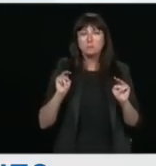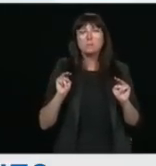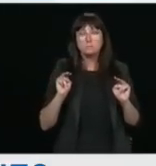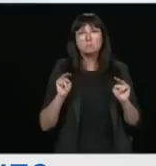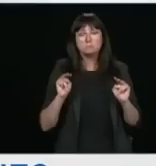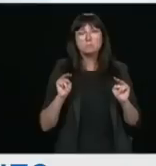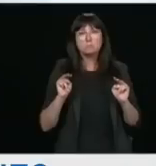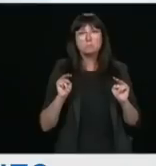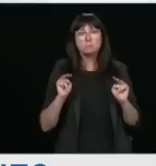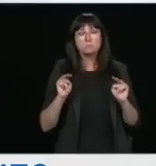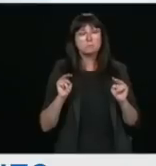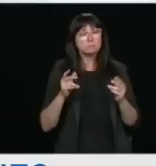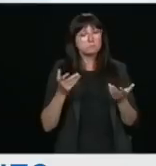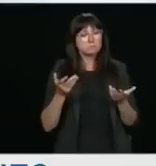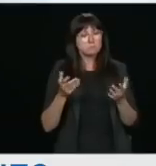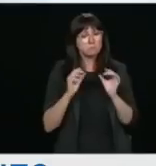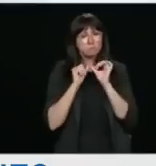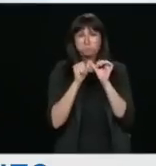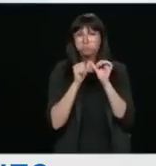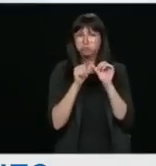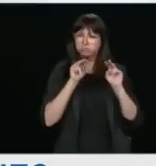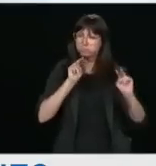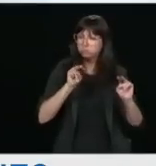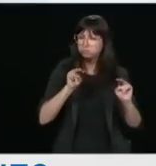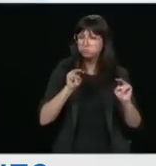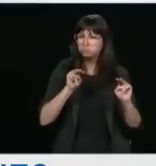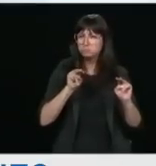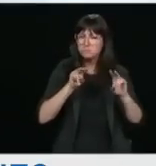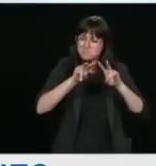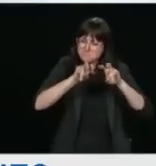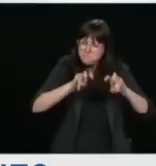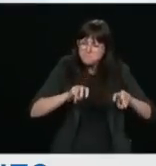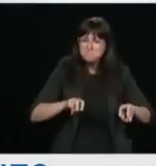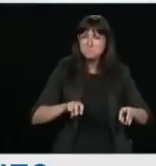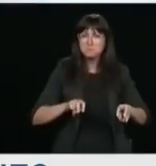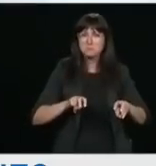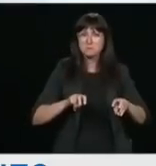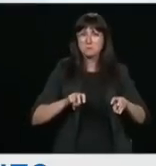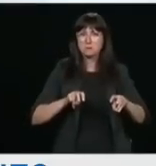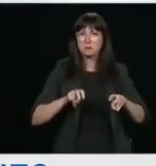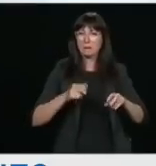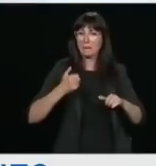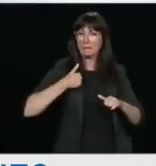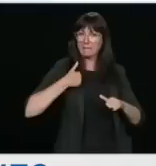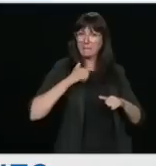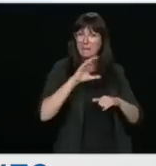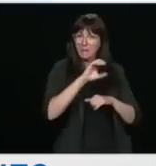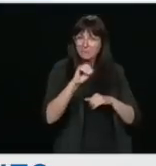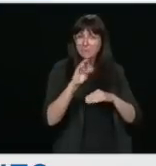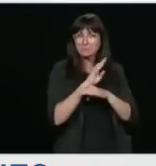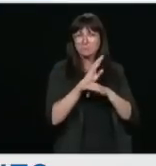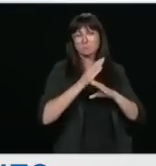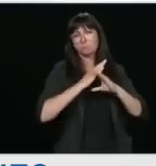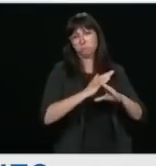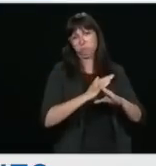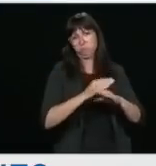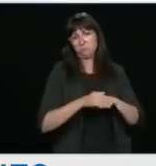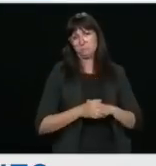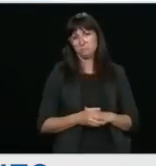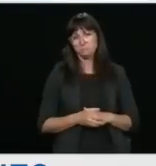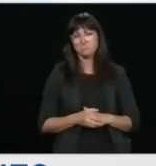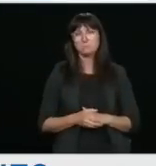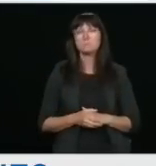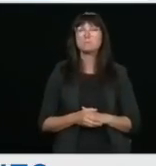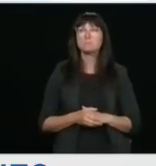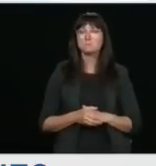ongoing, very intense scrutiny to protect Canadian interests. Actually, I'm naturally disappointed, but at the